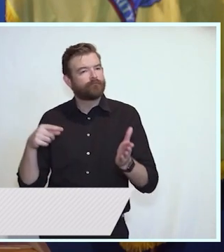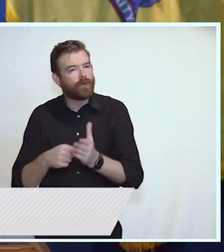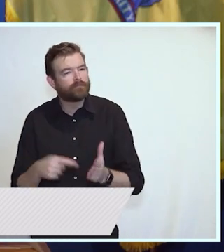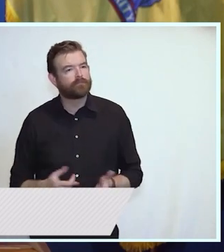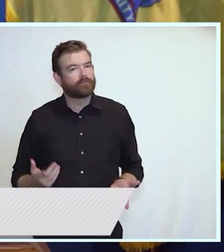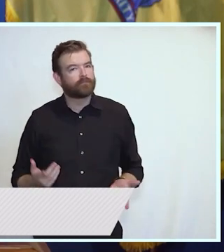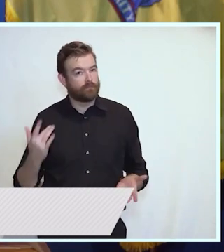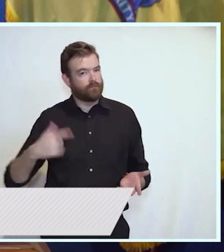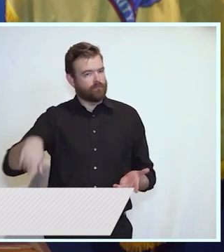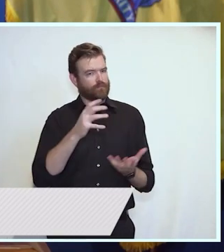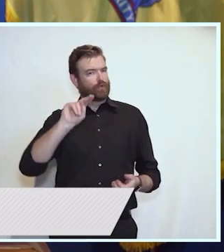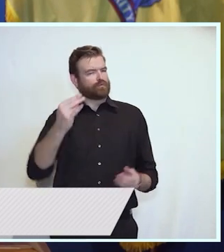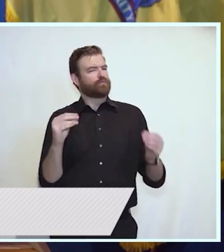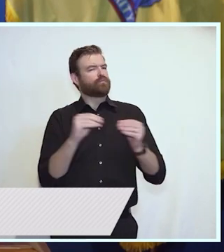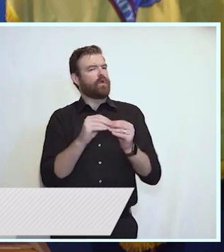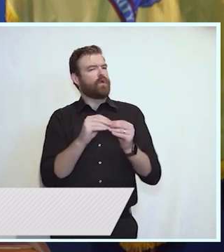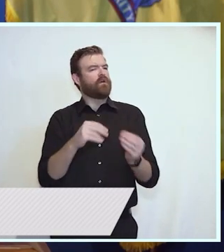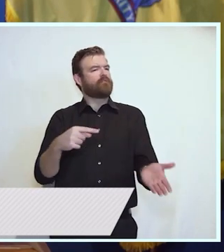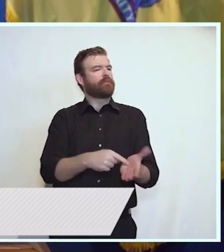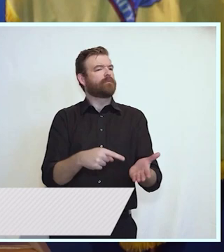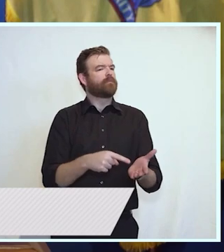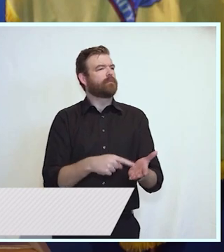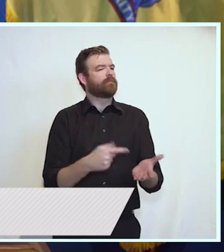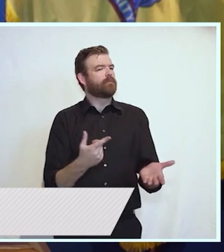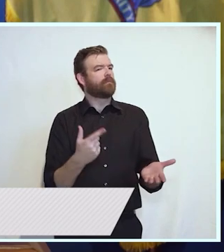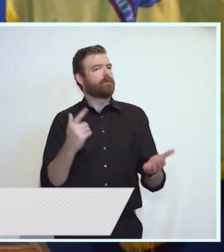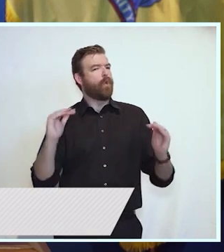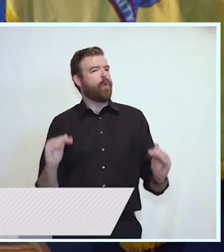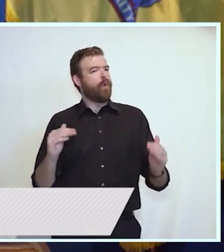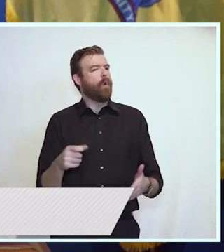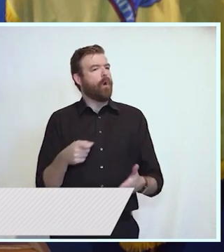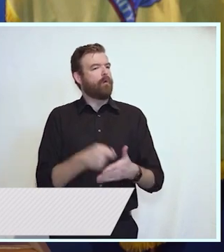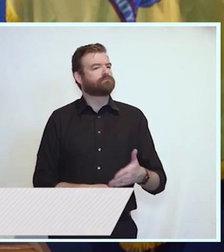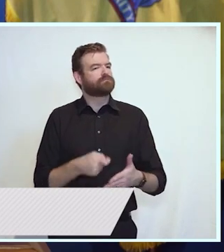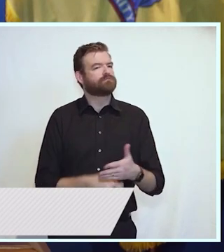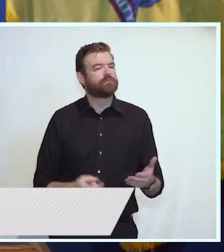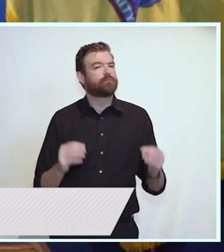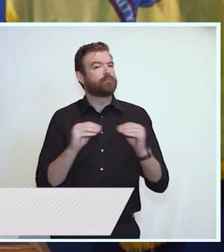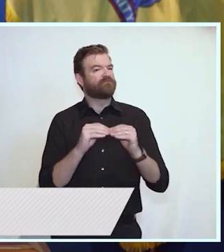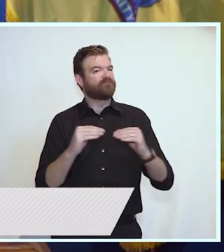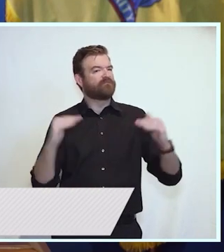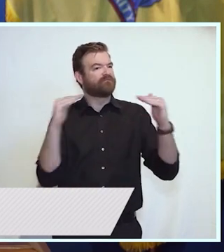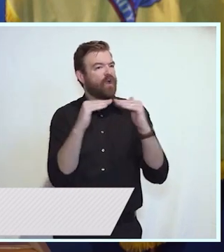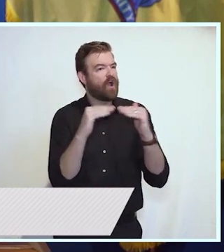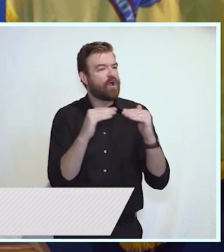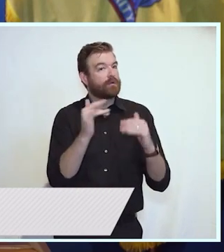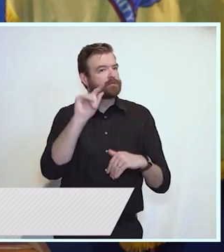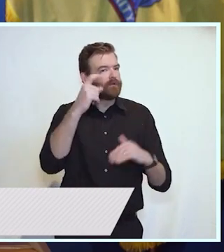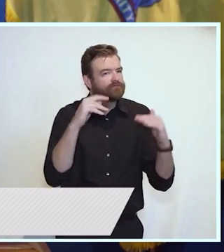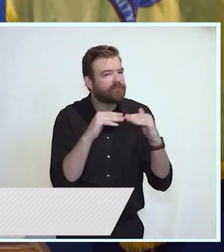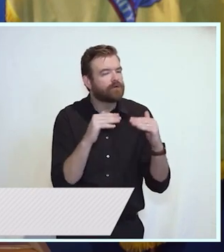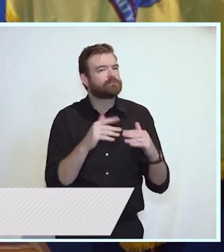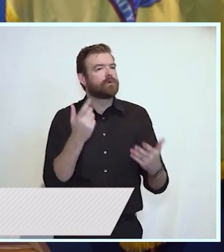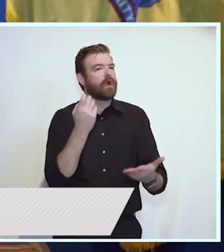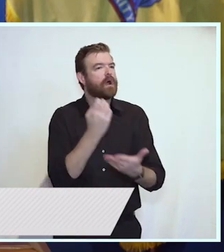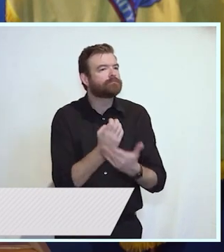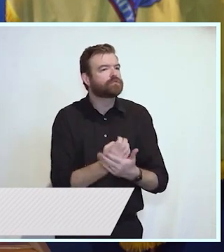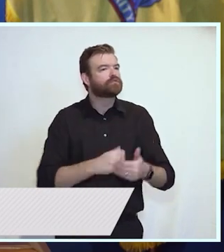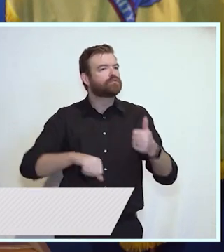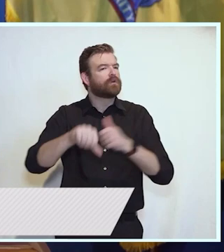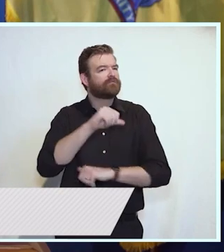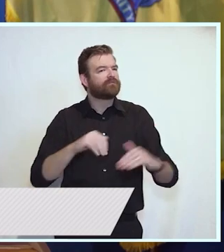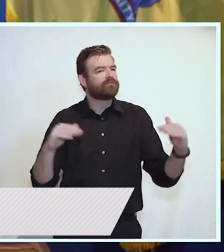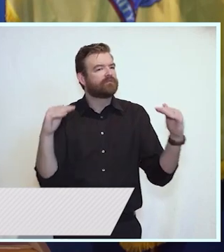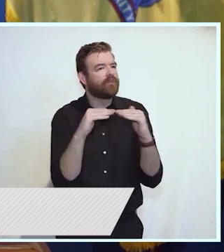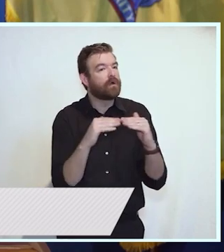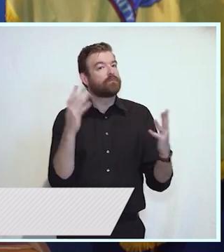tax fairness and economic and social justice because you want a fair shot at a more prosperous future and at your American dream.